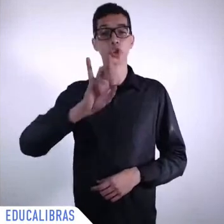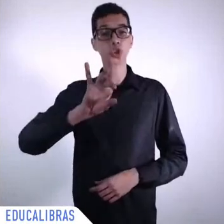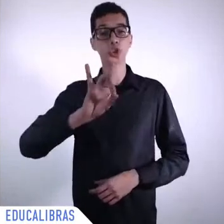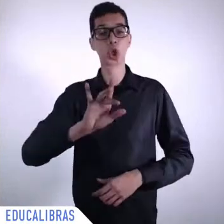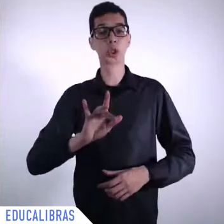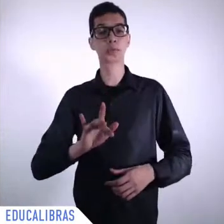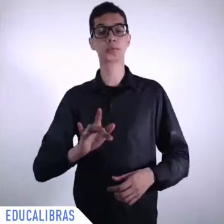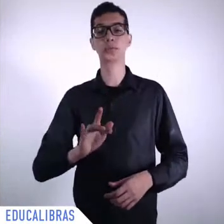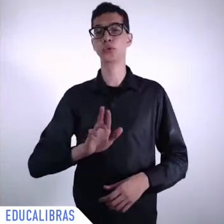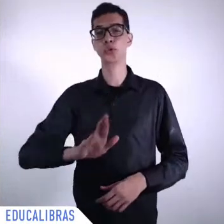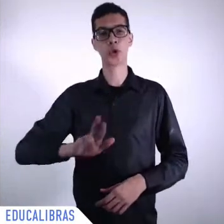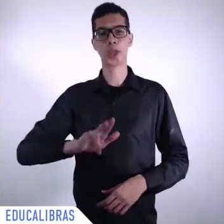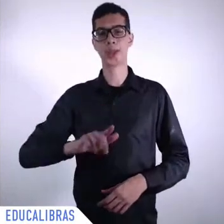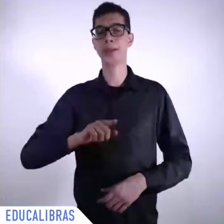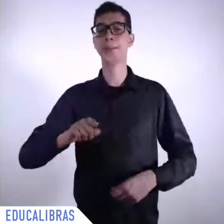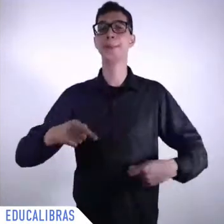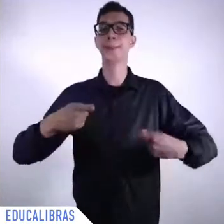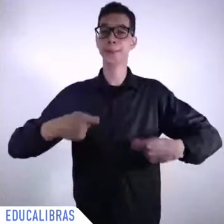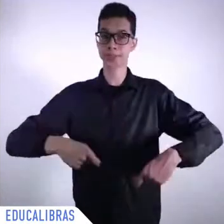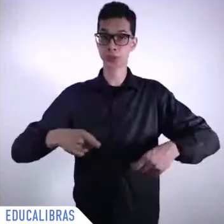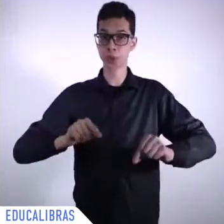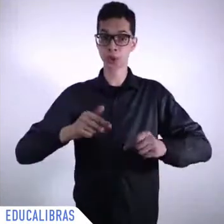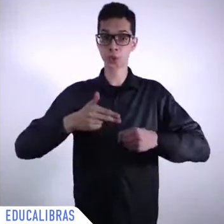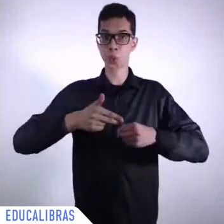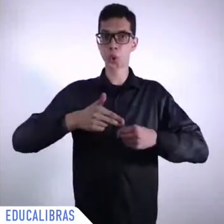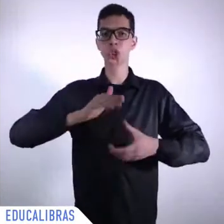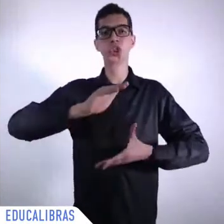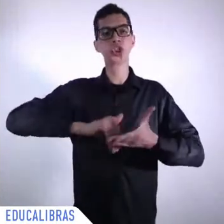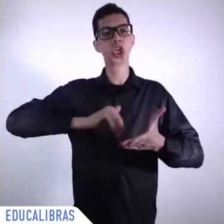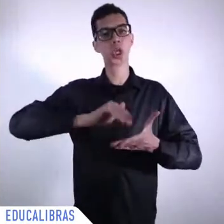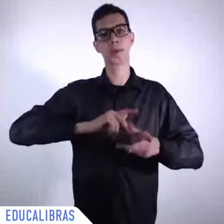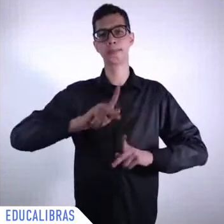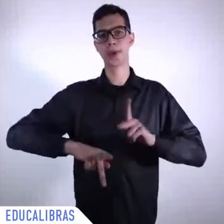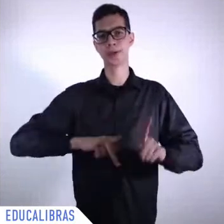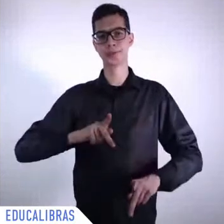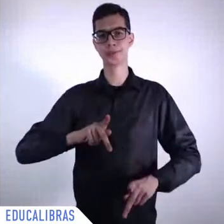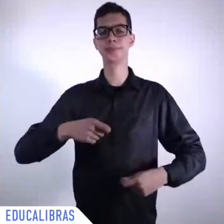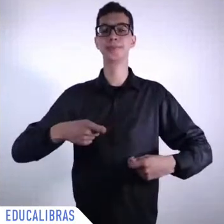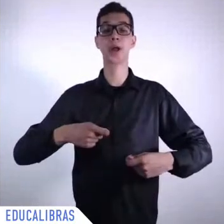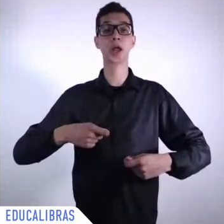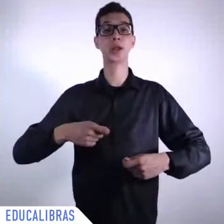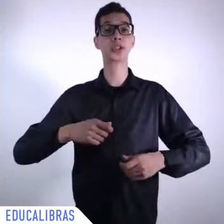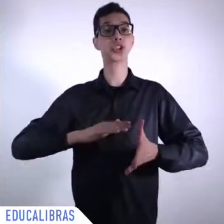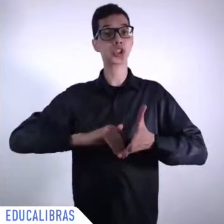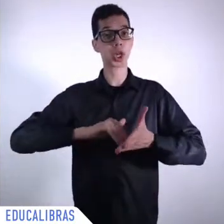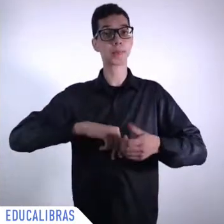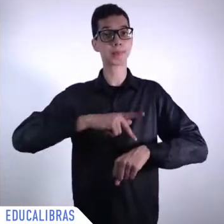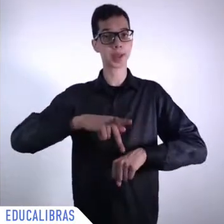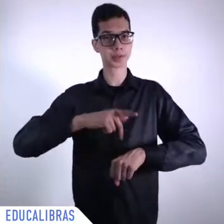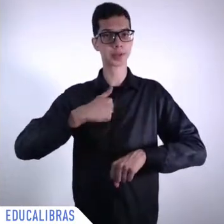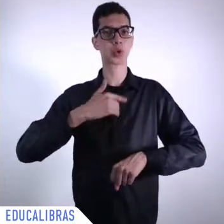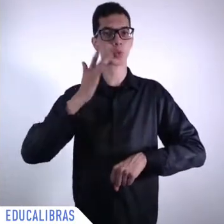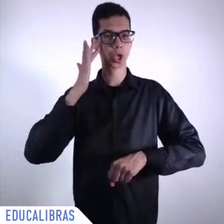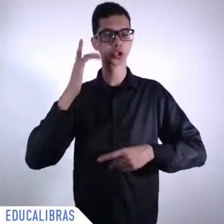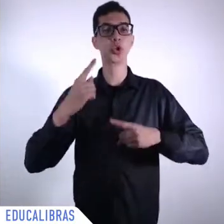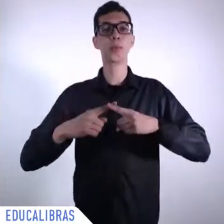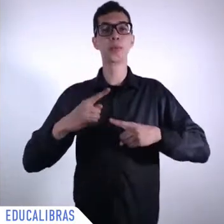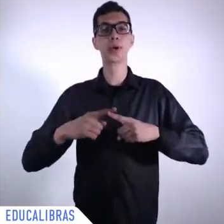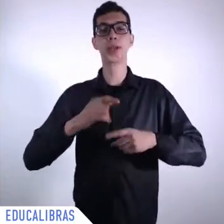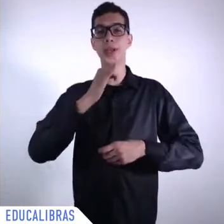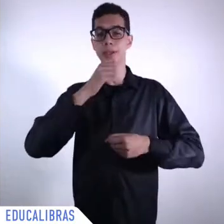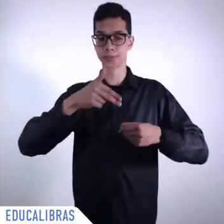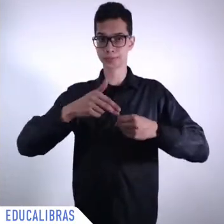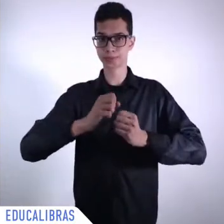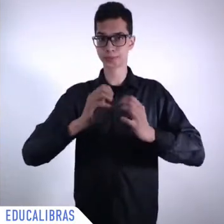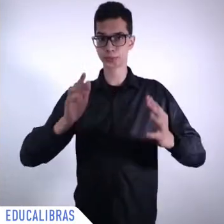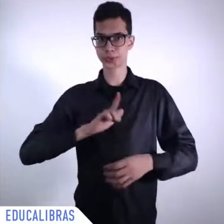absolutely necessary, and the risk that we are seeing if this rivalry between the United States and China increases, and we don't know,